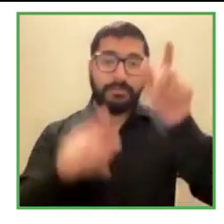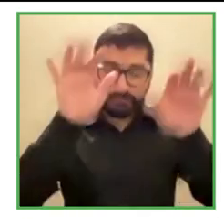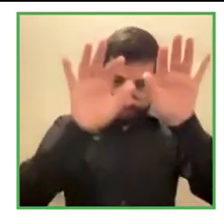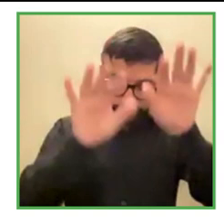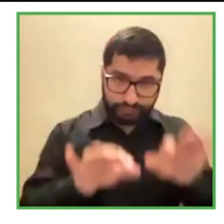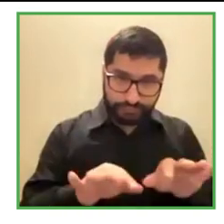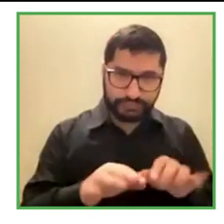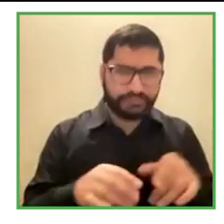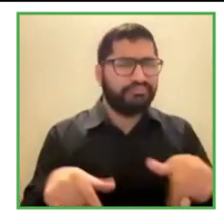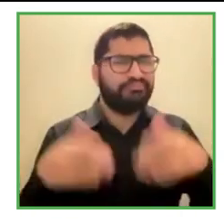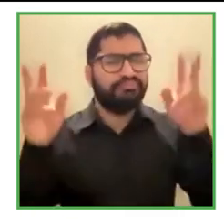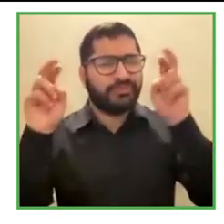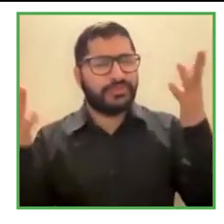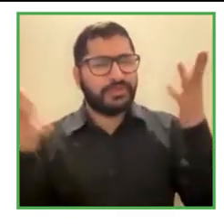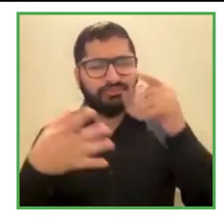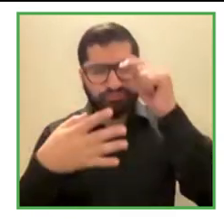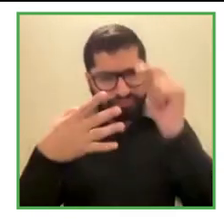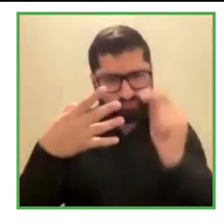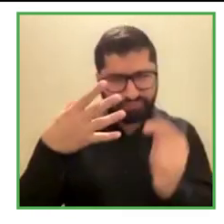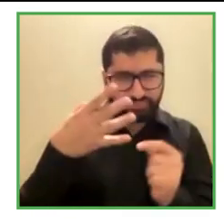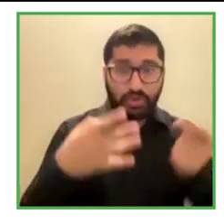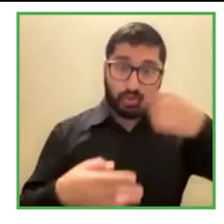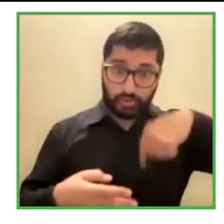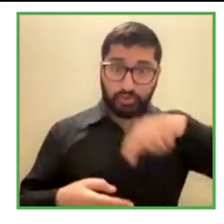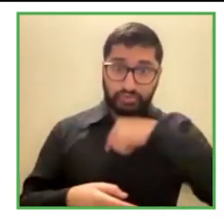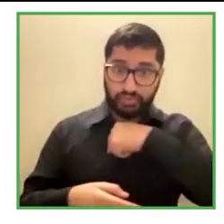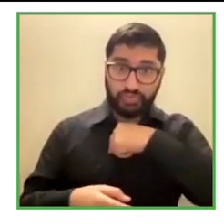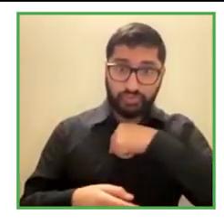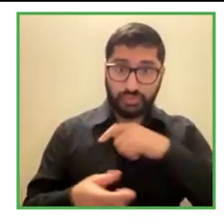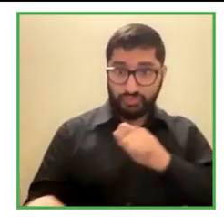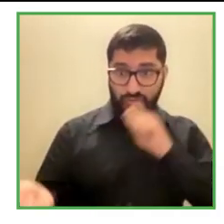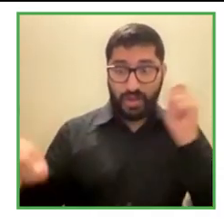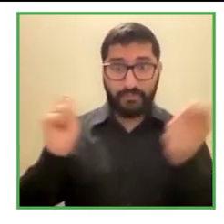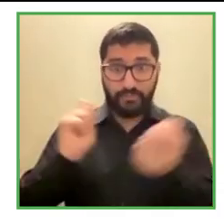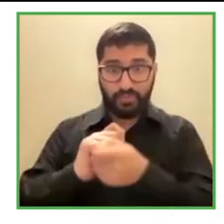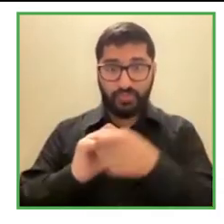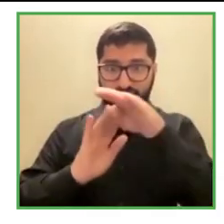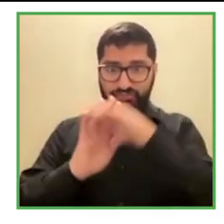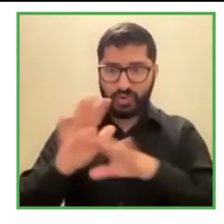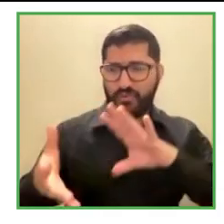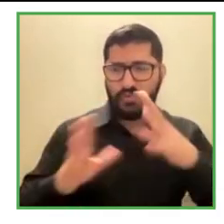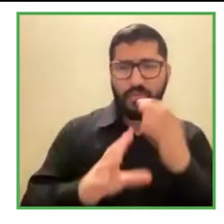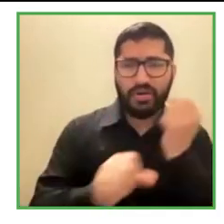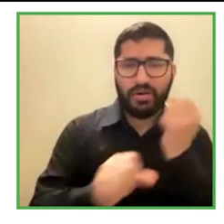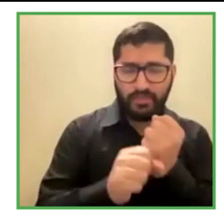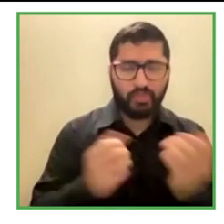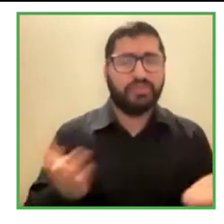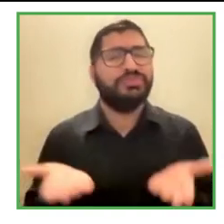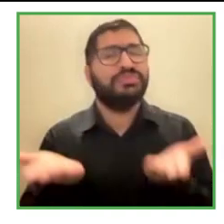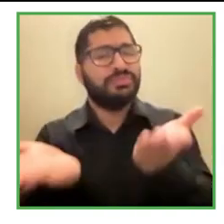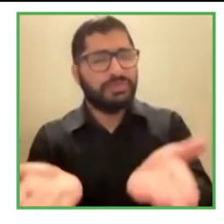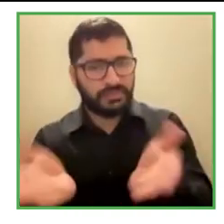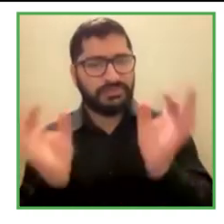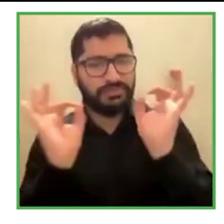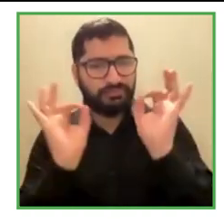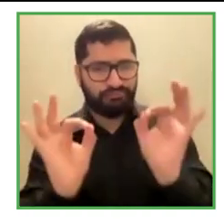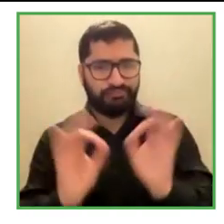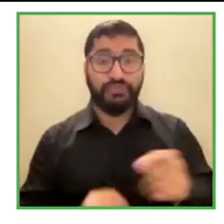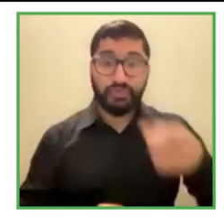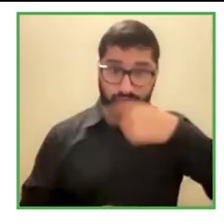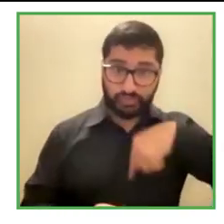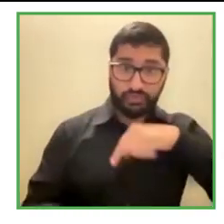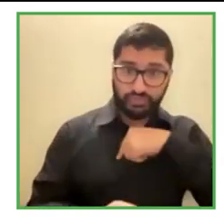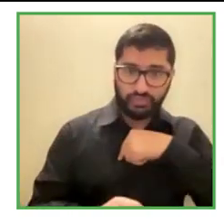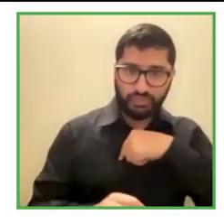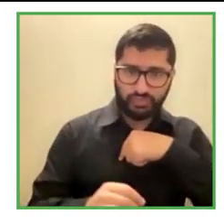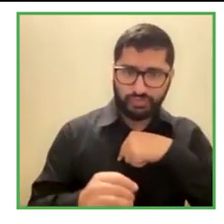changing the way our services are being provided. We are investing in developing our platform to serve the biggest